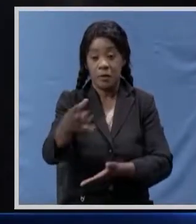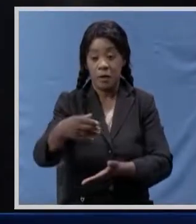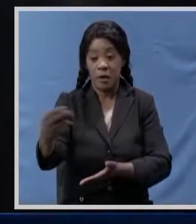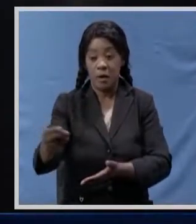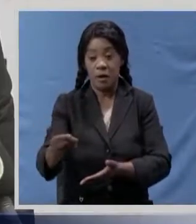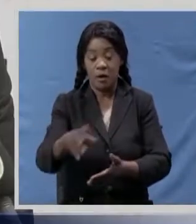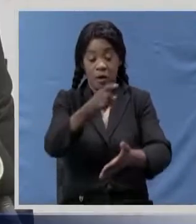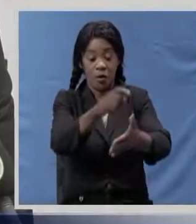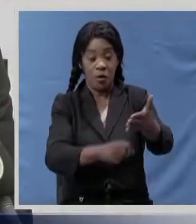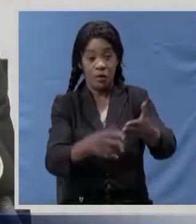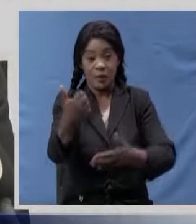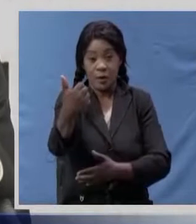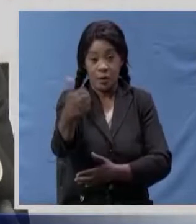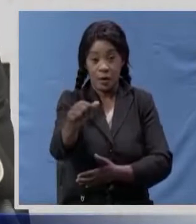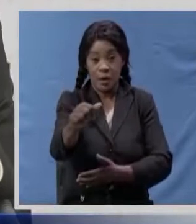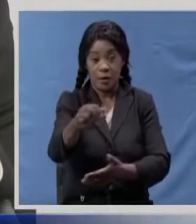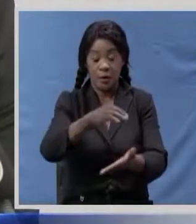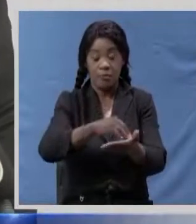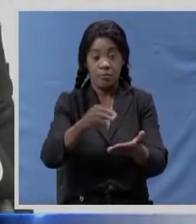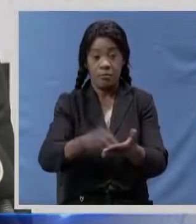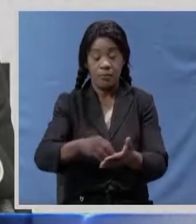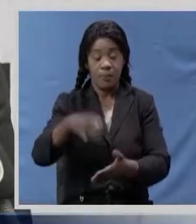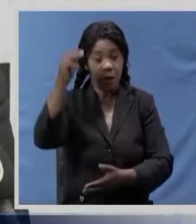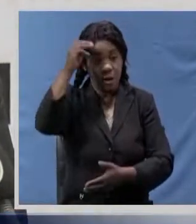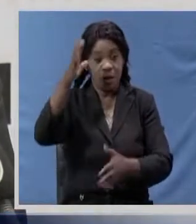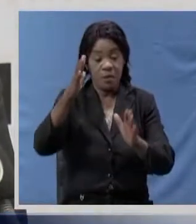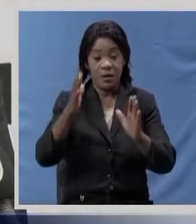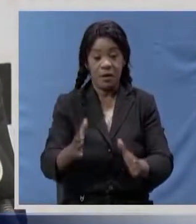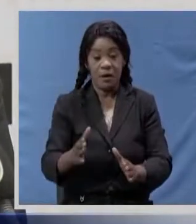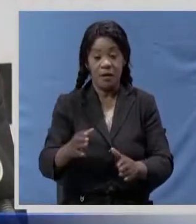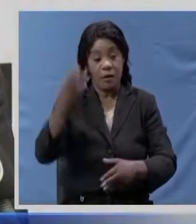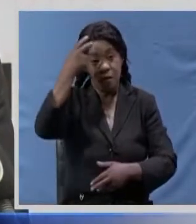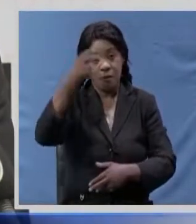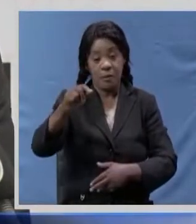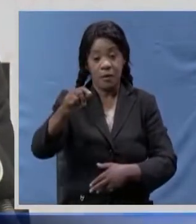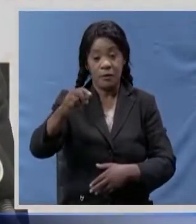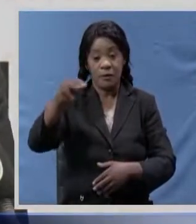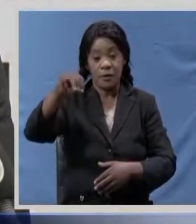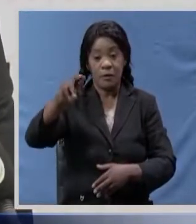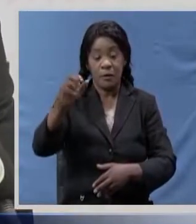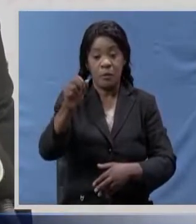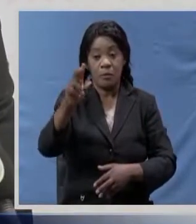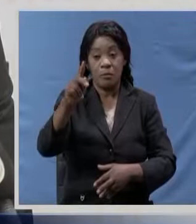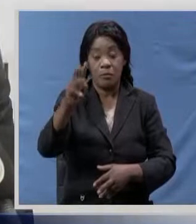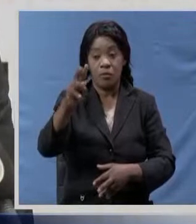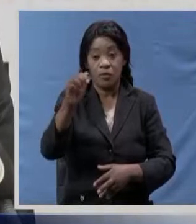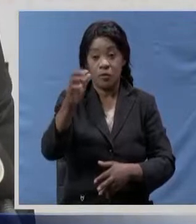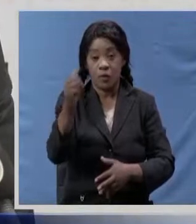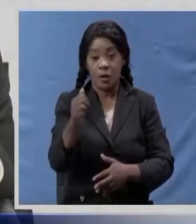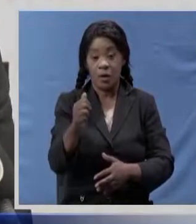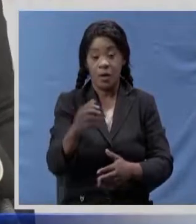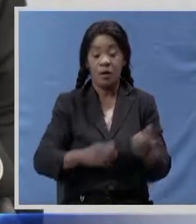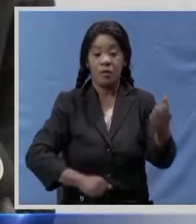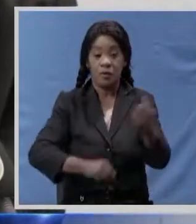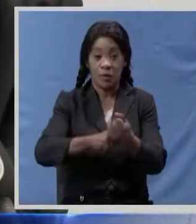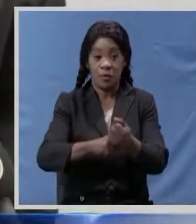million kwacha it is in this vein that minister of mines Richard Musukwa has edged other mining companies to come on board and assist